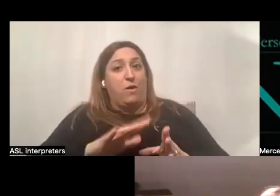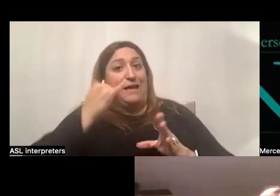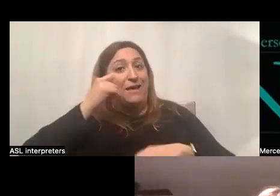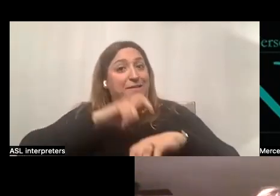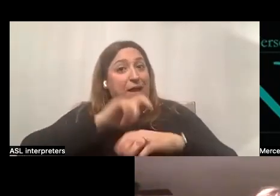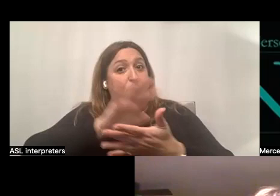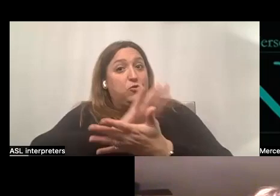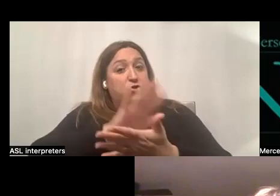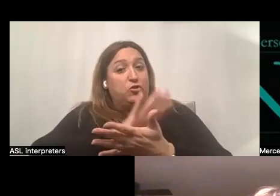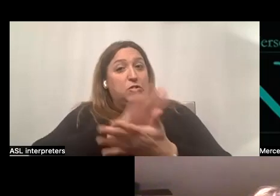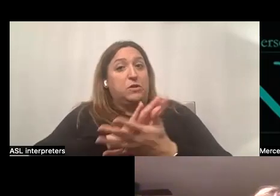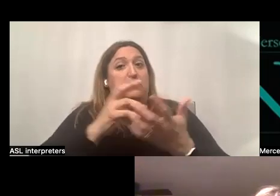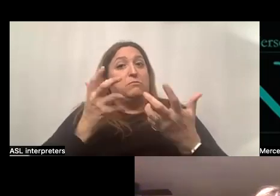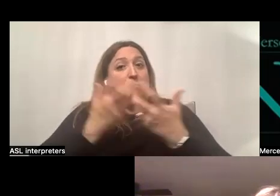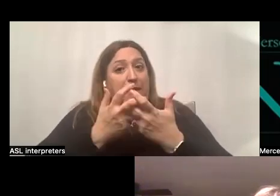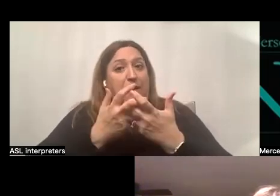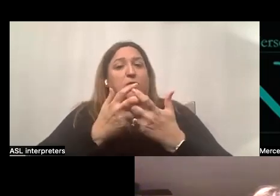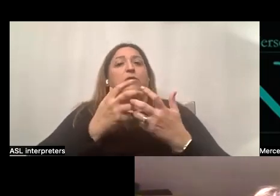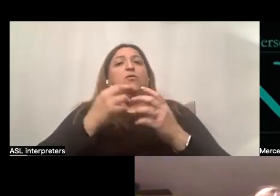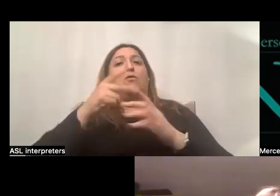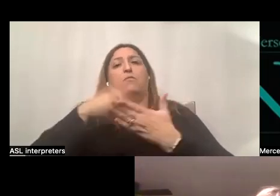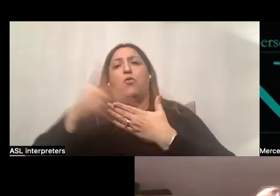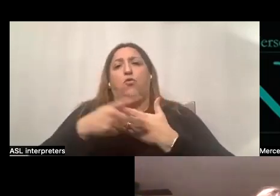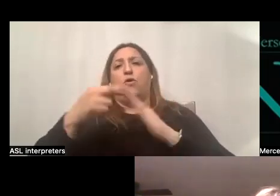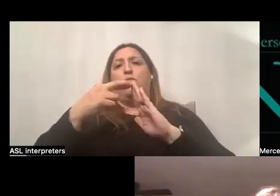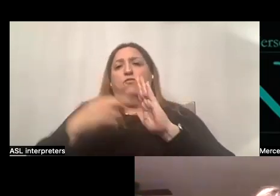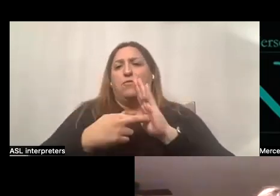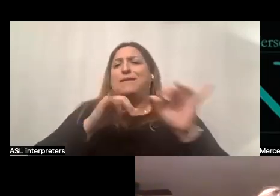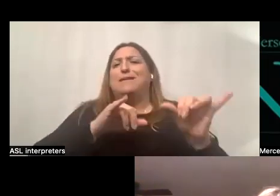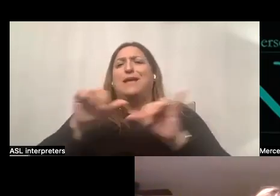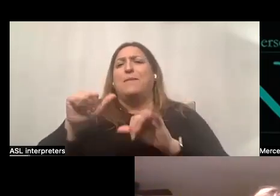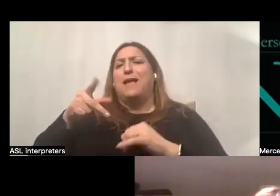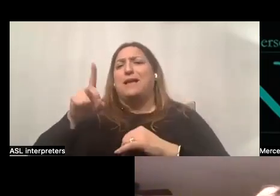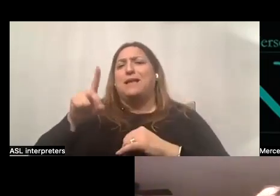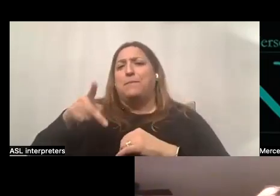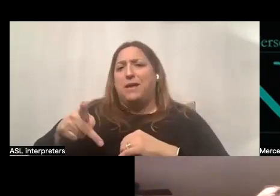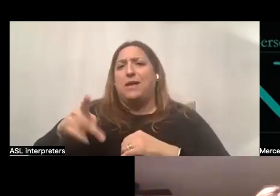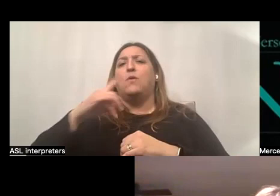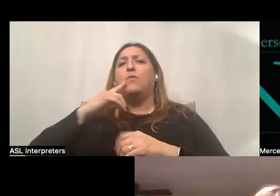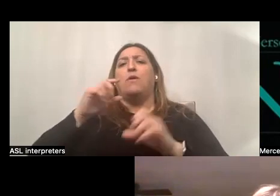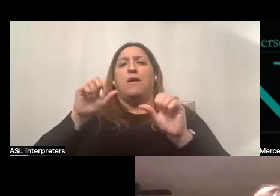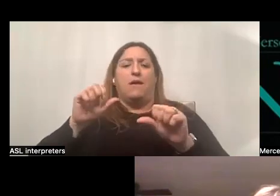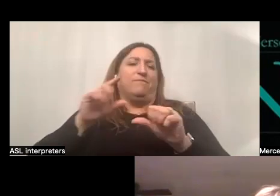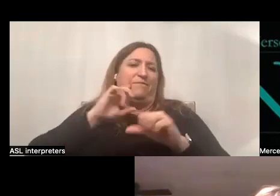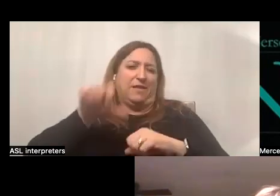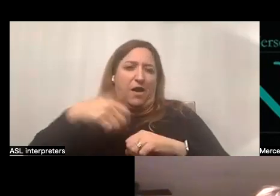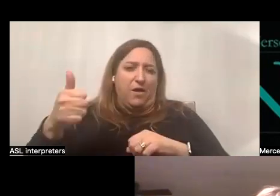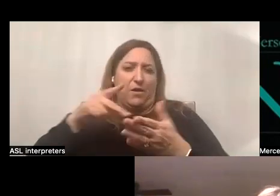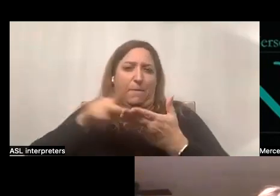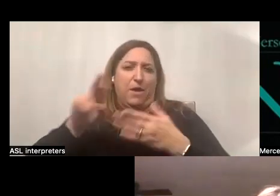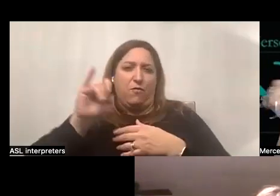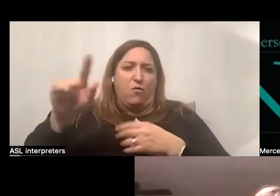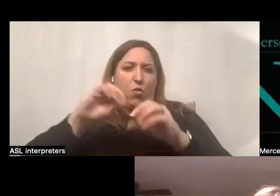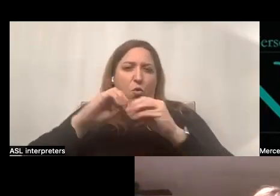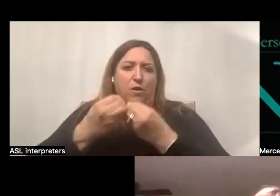the program rules. Very similar to ADP. Your consultant will also be able to, and that's another payroll organization.